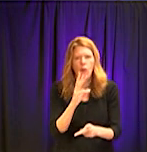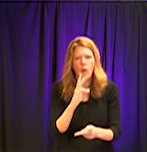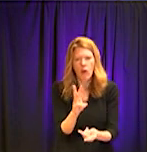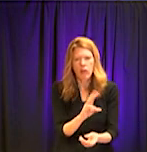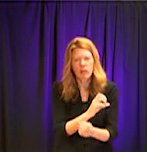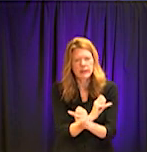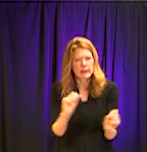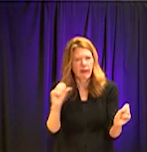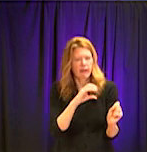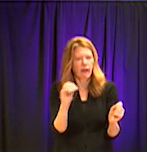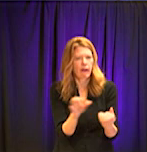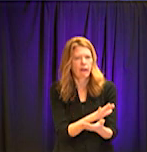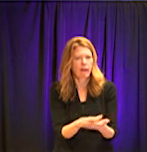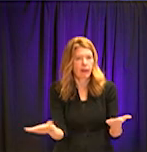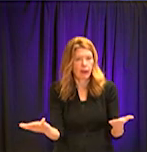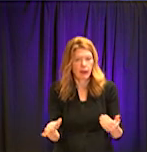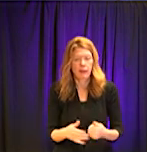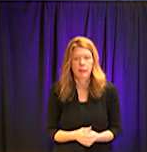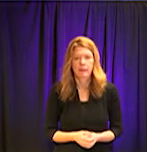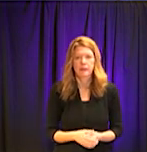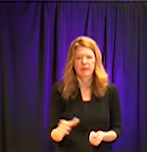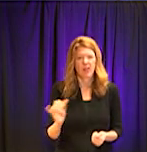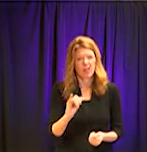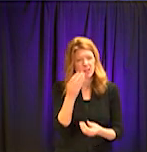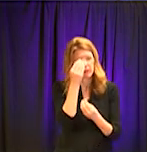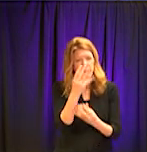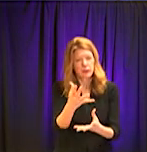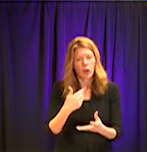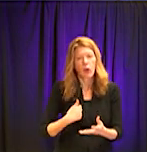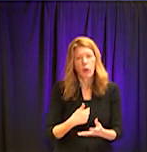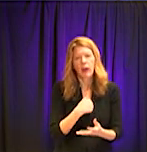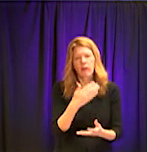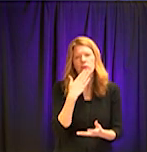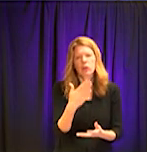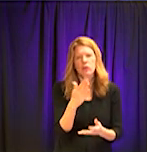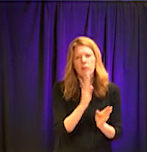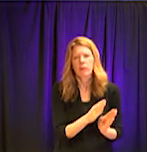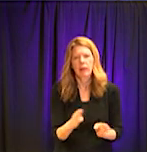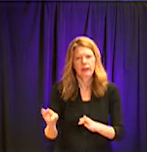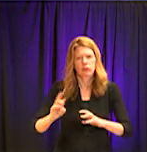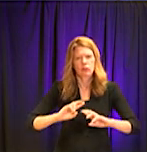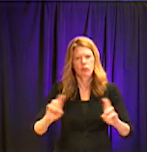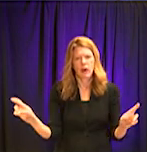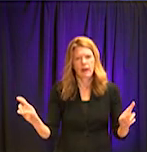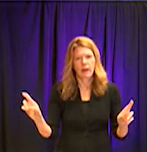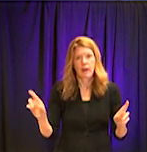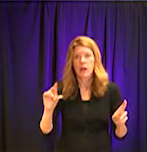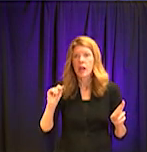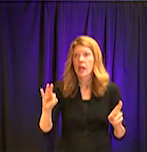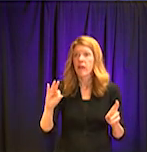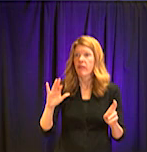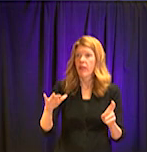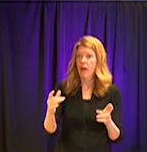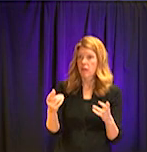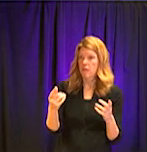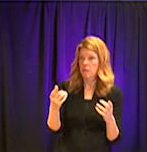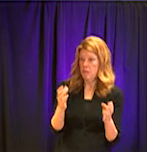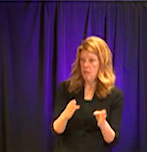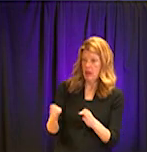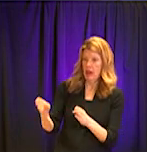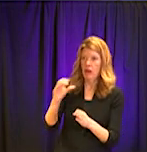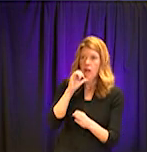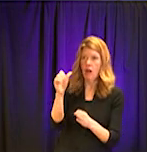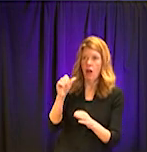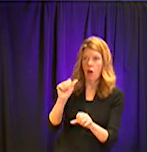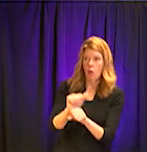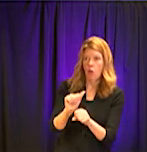have extra contingency plans in place to make sure that the staff is taken care of, that they